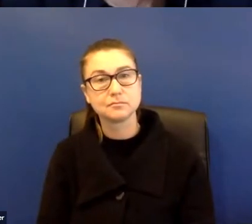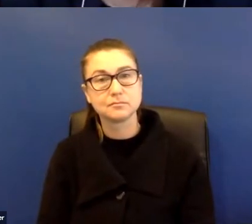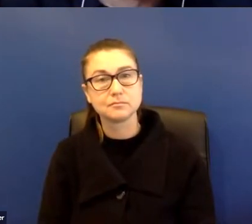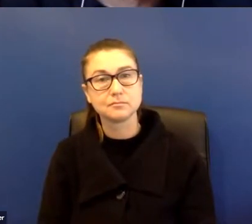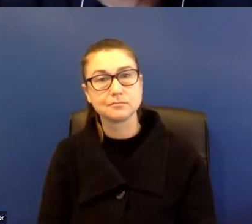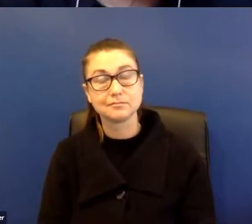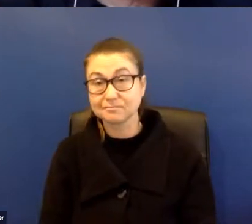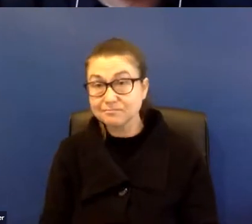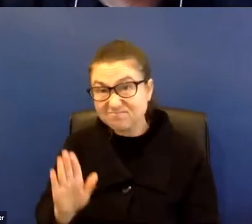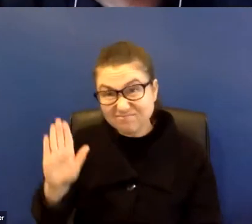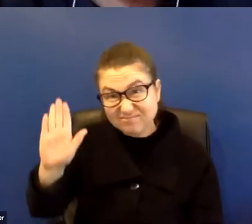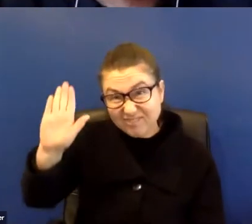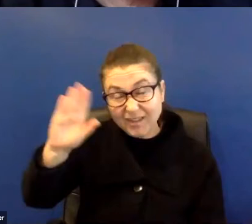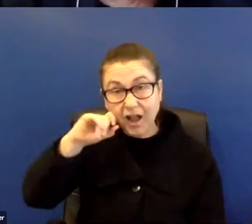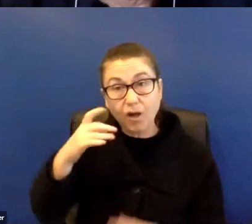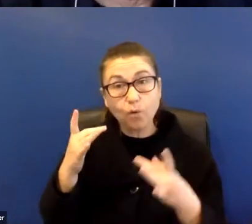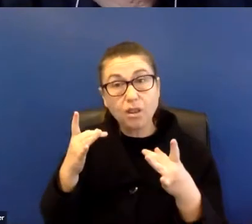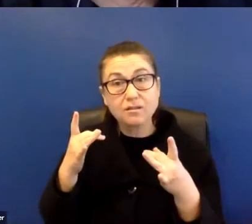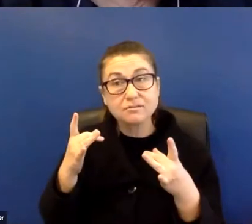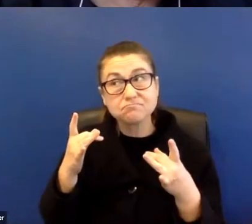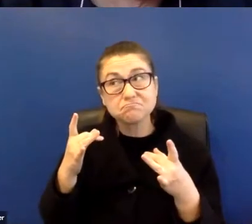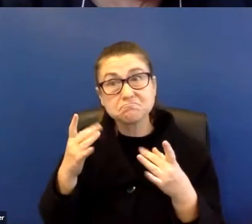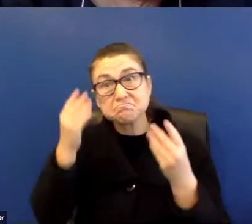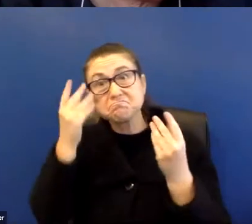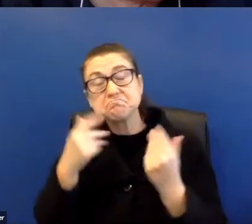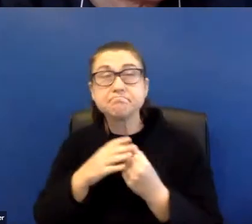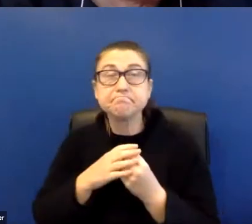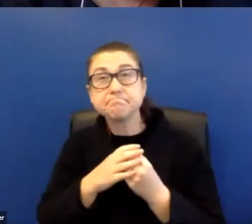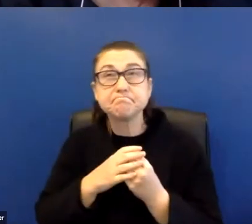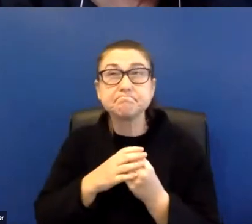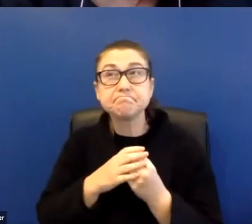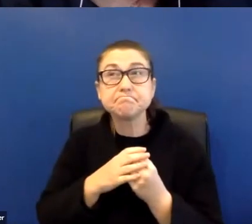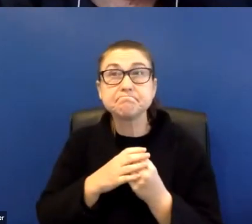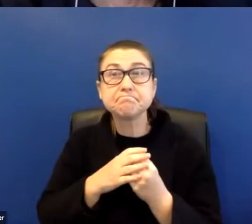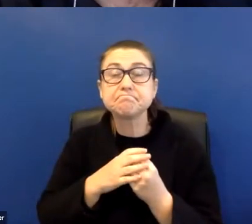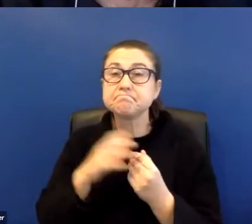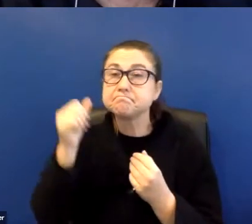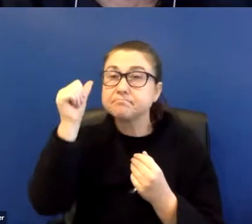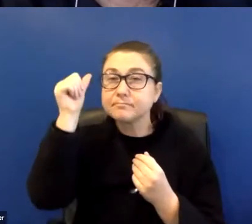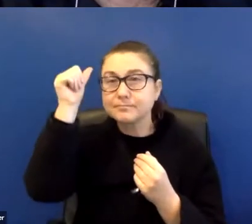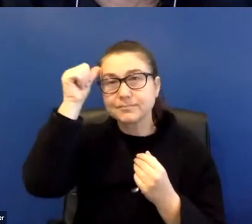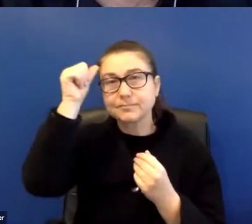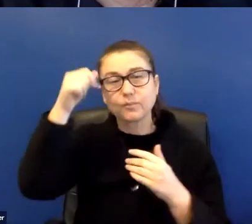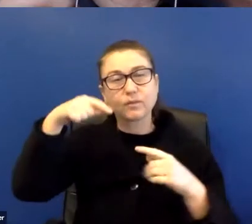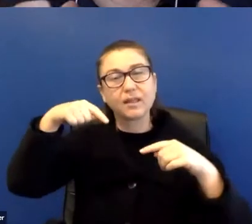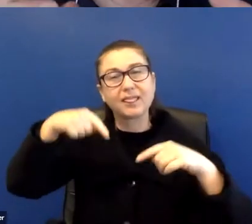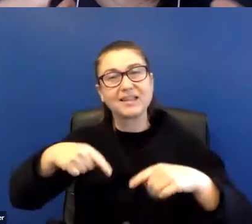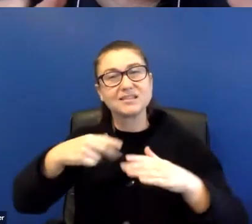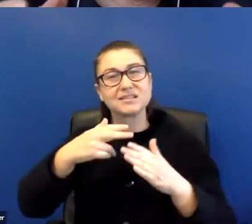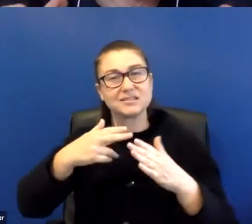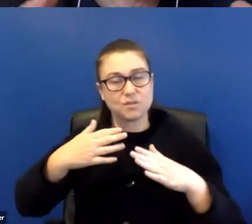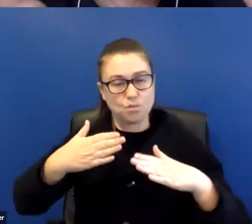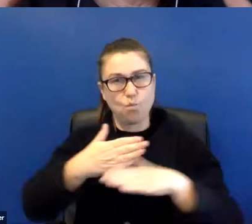Yeah, I might just start by saying, you know, looking back at this work and how much